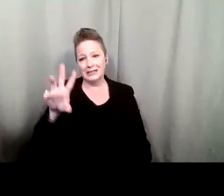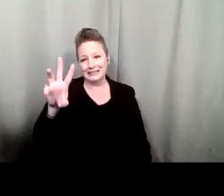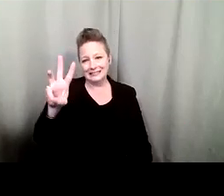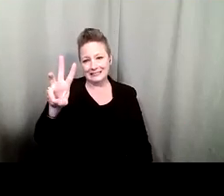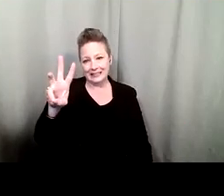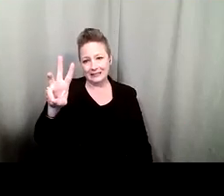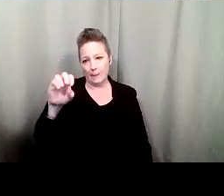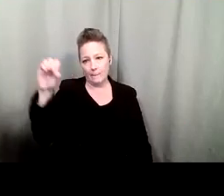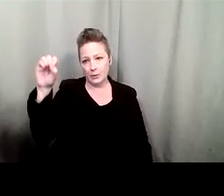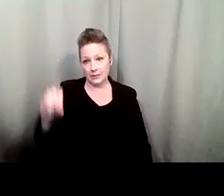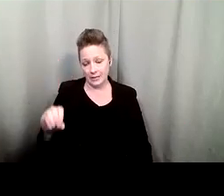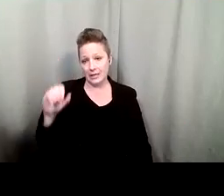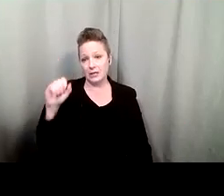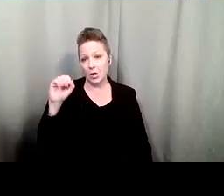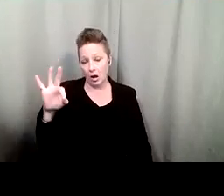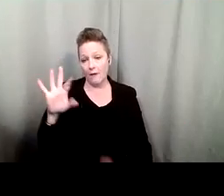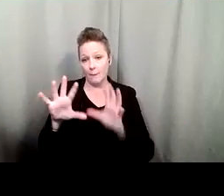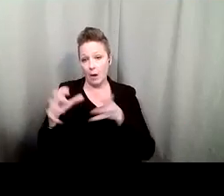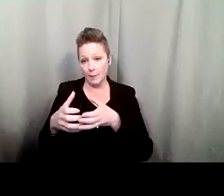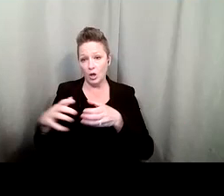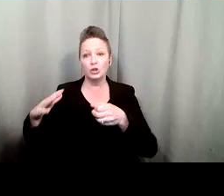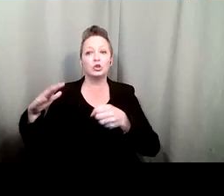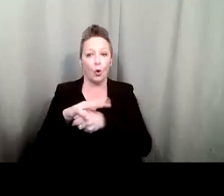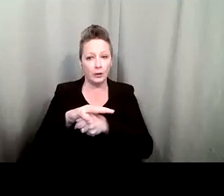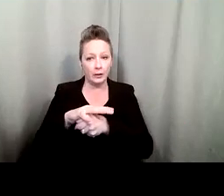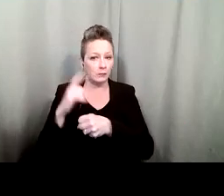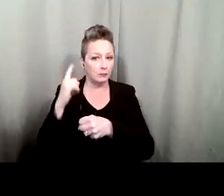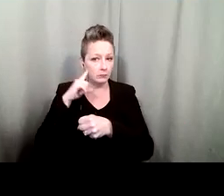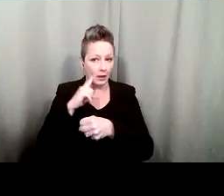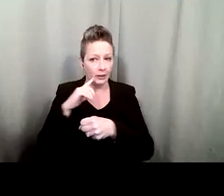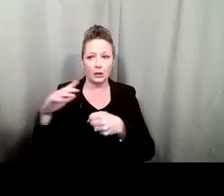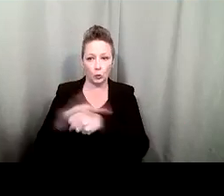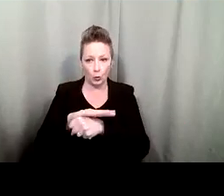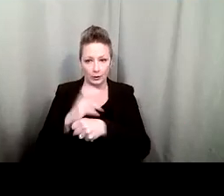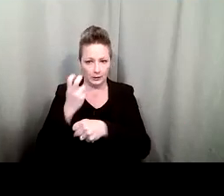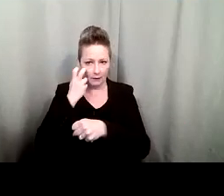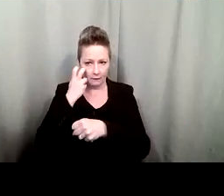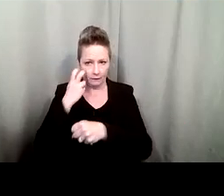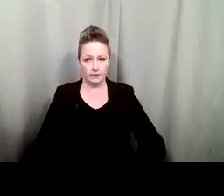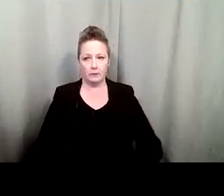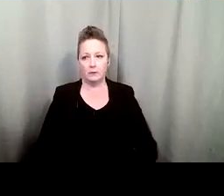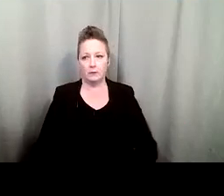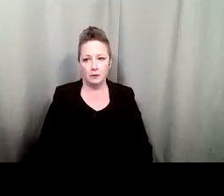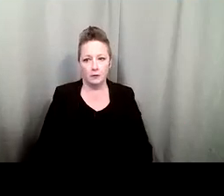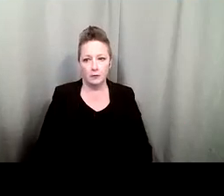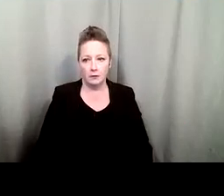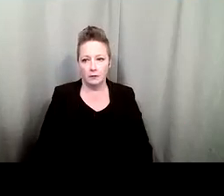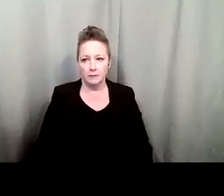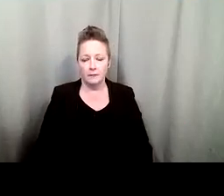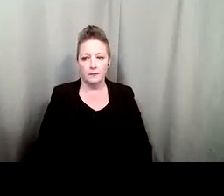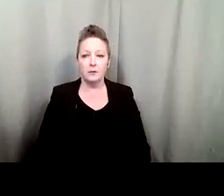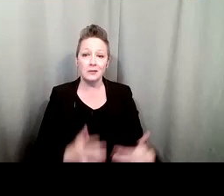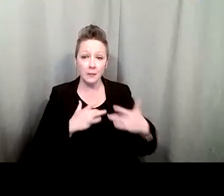population are completely blind and completely deaf so normally someone will